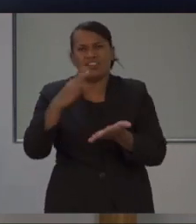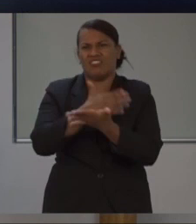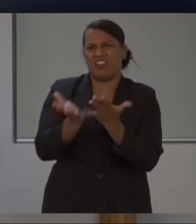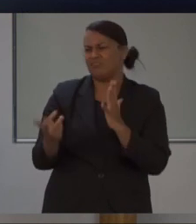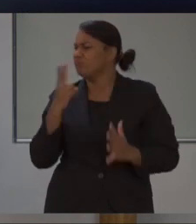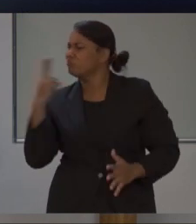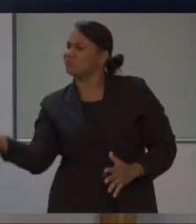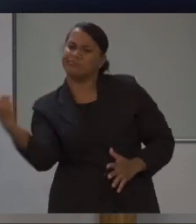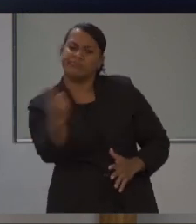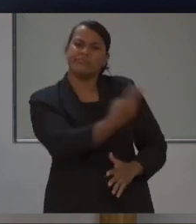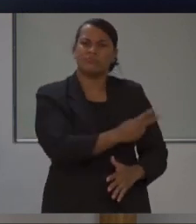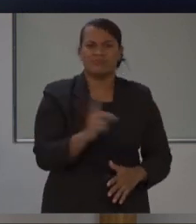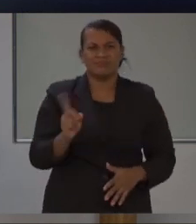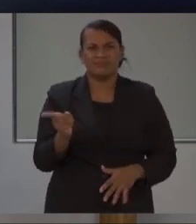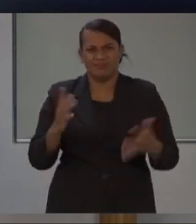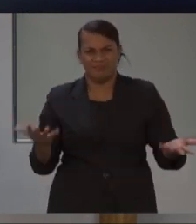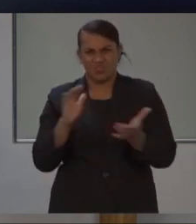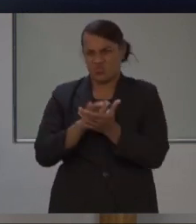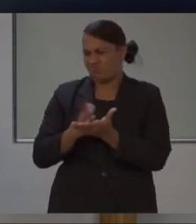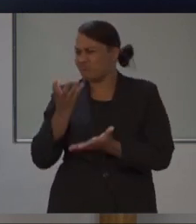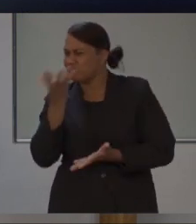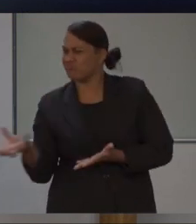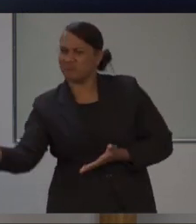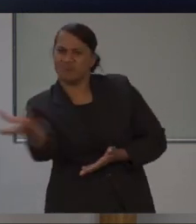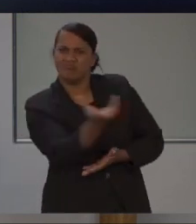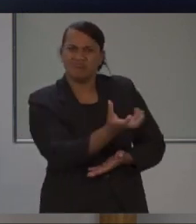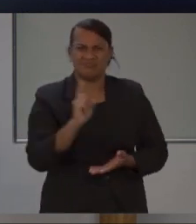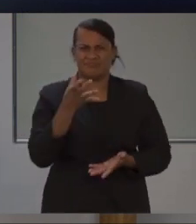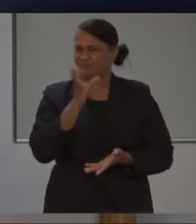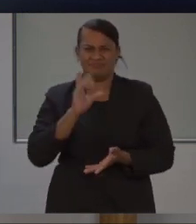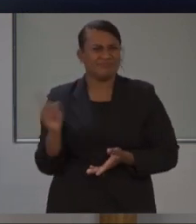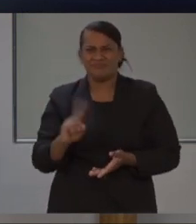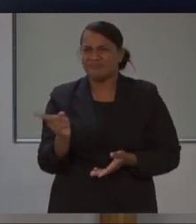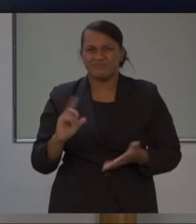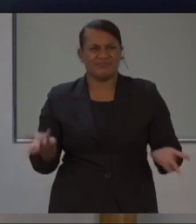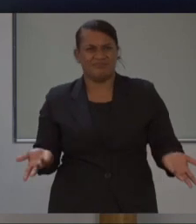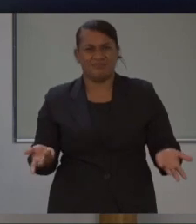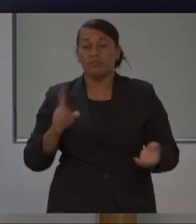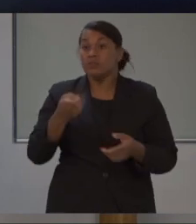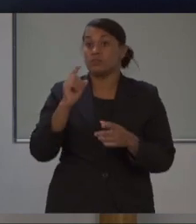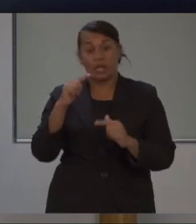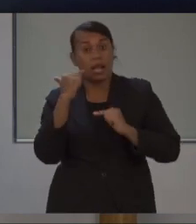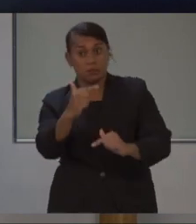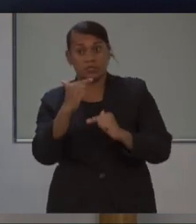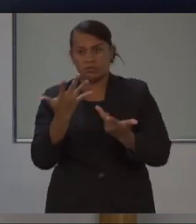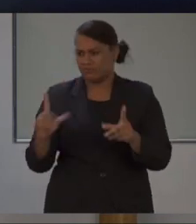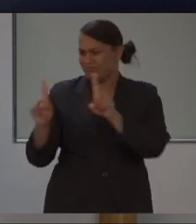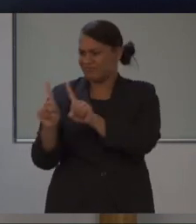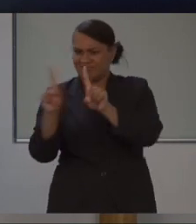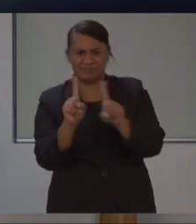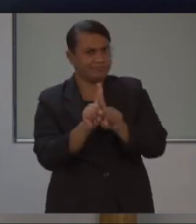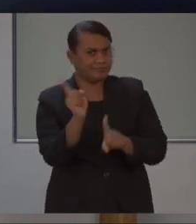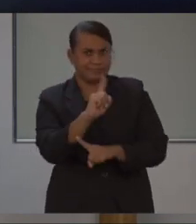tachis or billows during grok sessions. Limit unnecessary person-to-person contact as much as humanly possible.